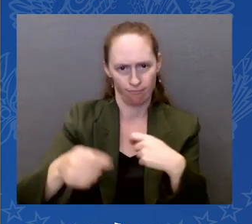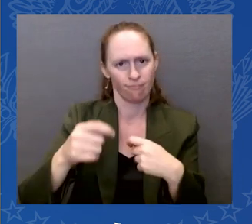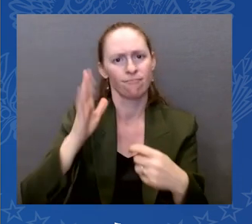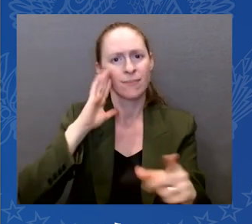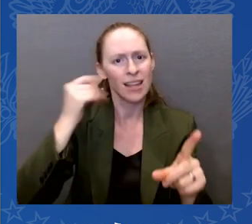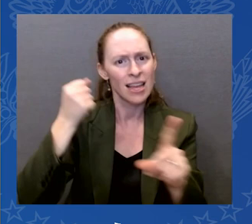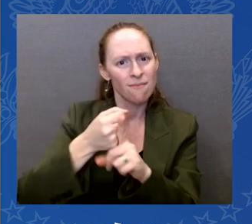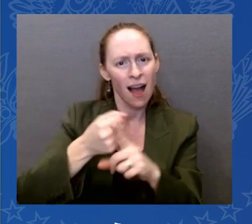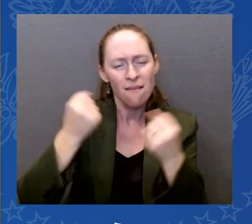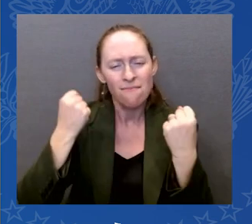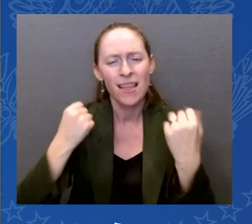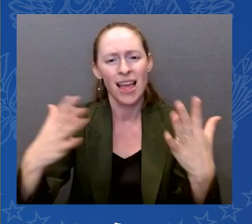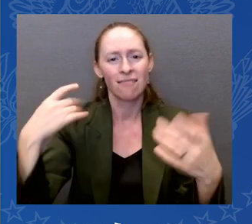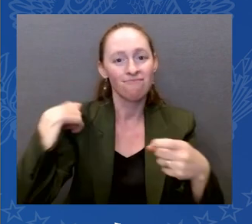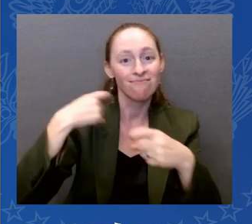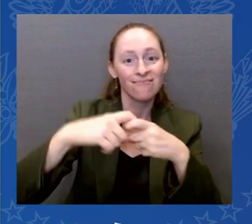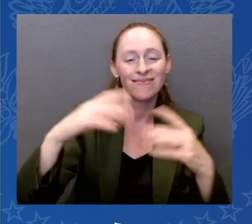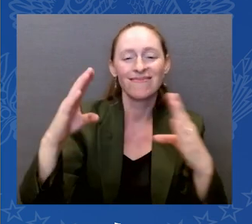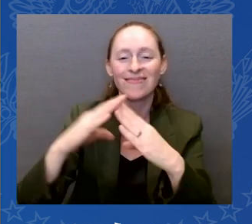water, for God's sake.